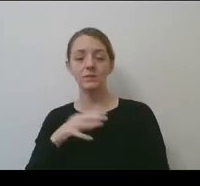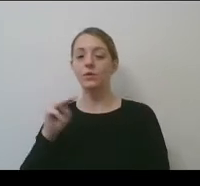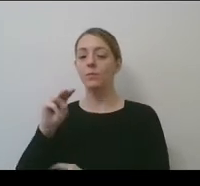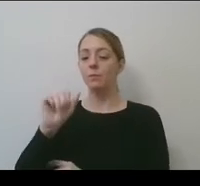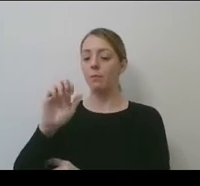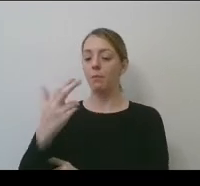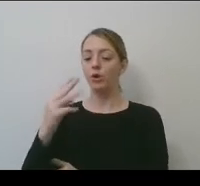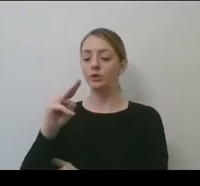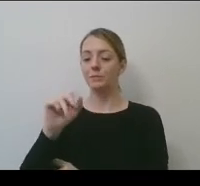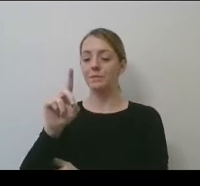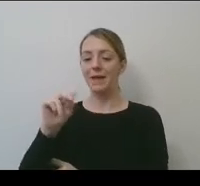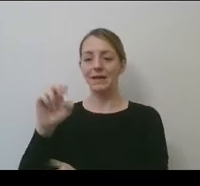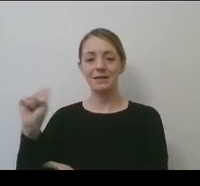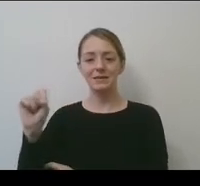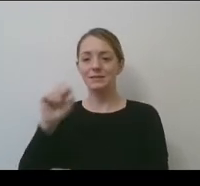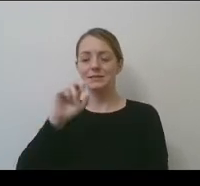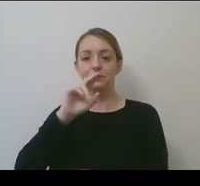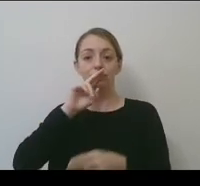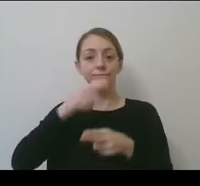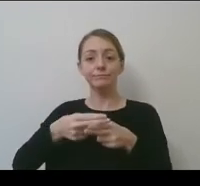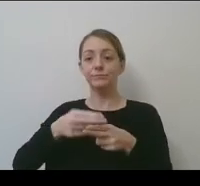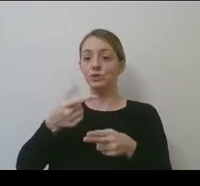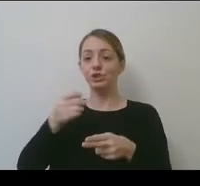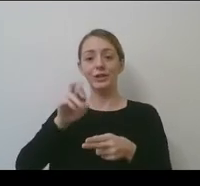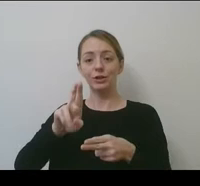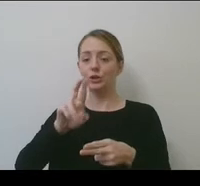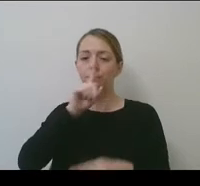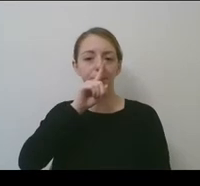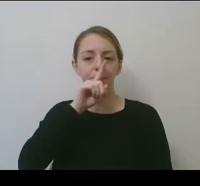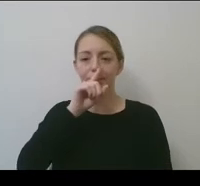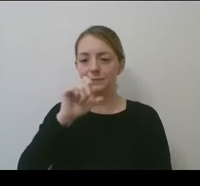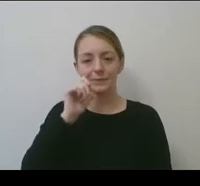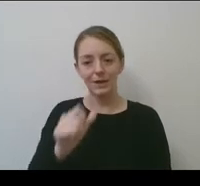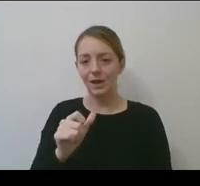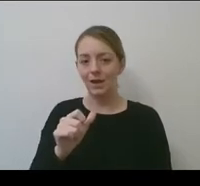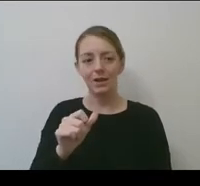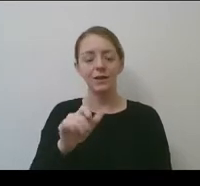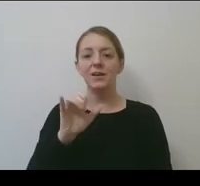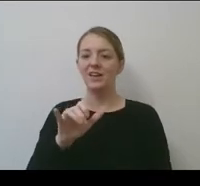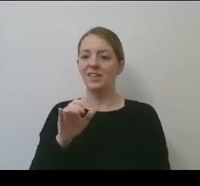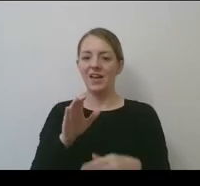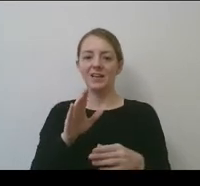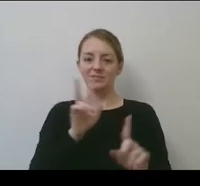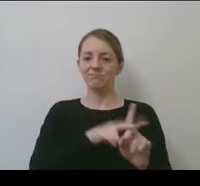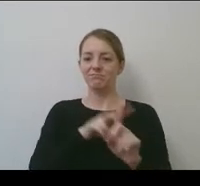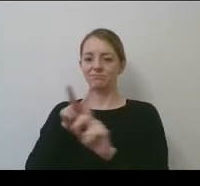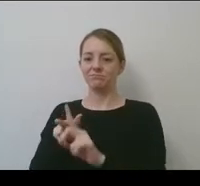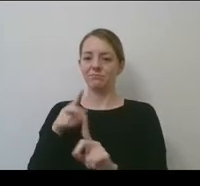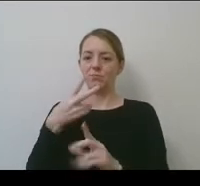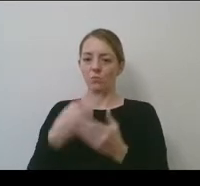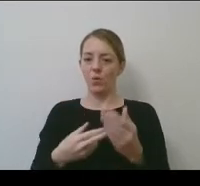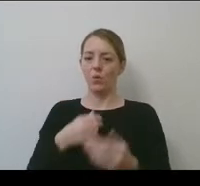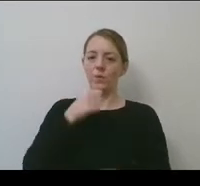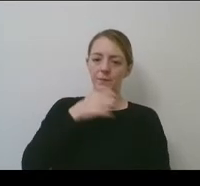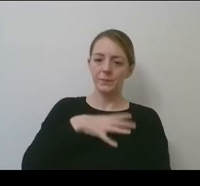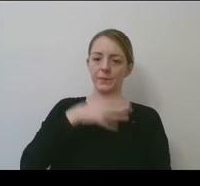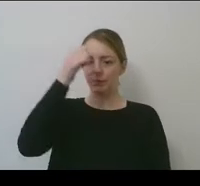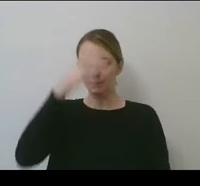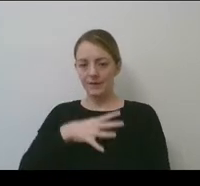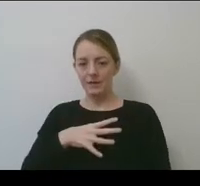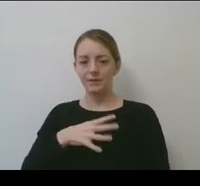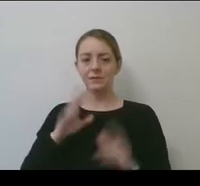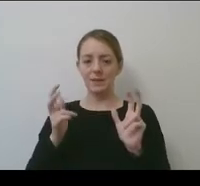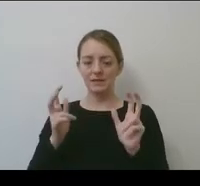have a gender reference in itself. That is, um, across men's and women's basketball, but you'll see on the handles where,